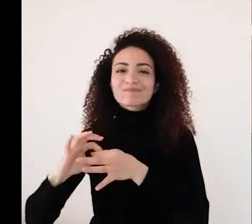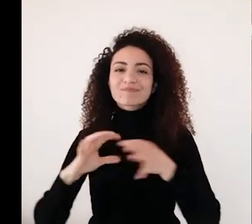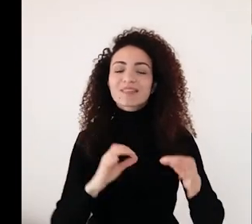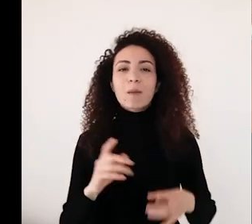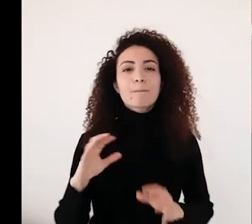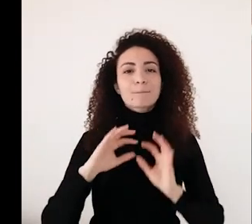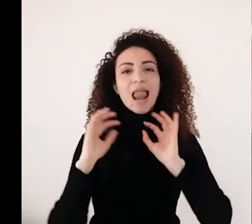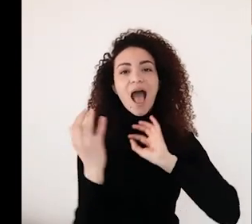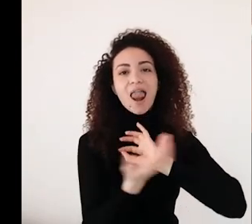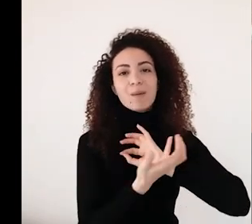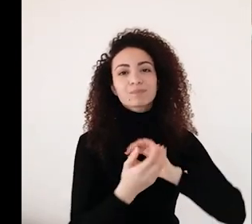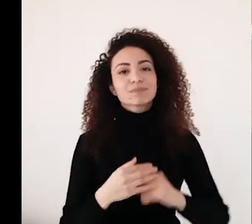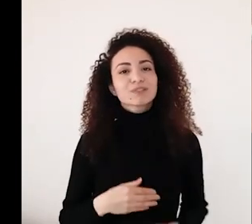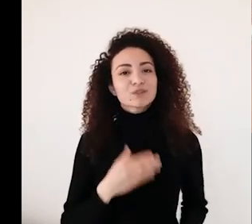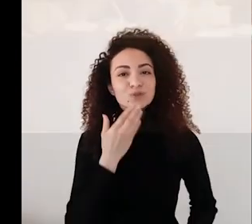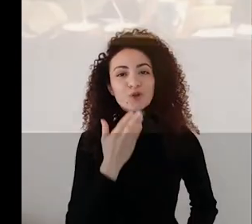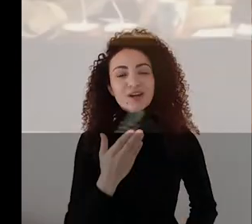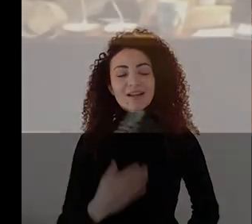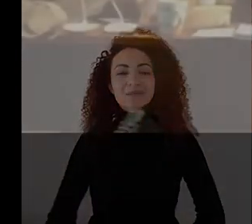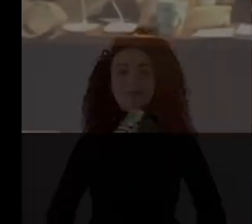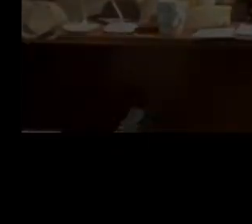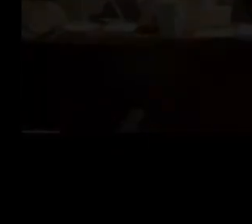throughout the world. Thank you.